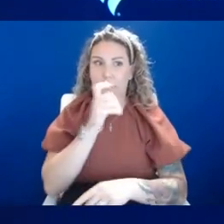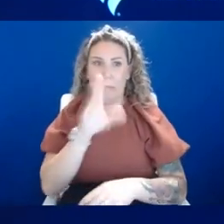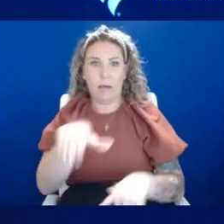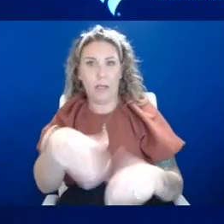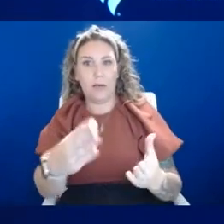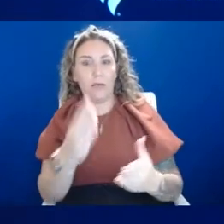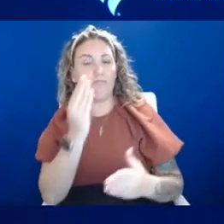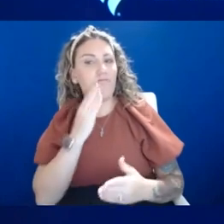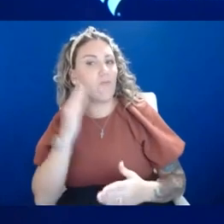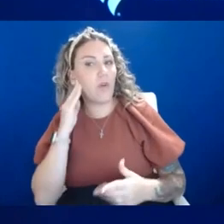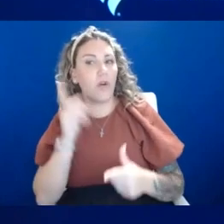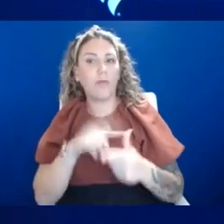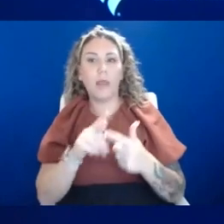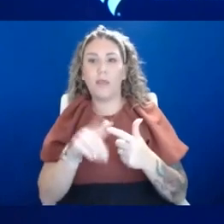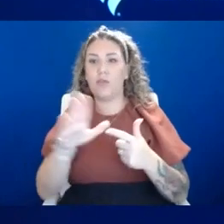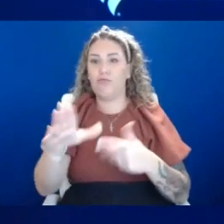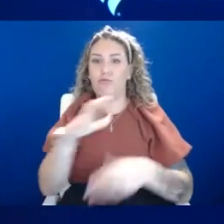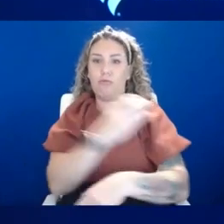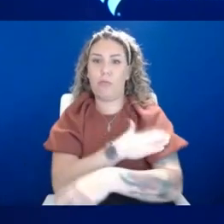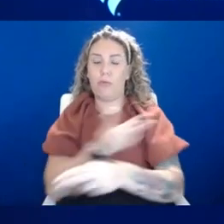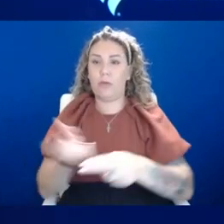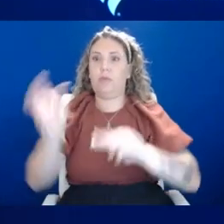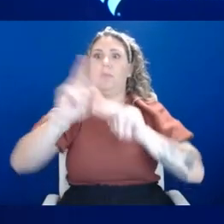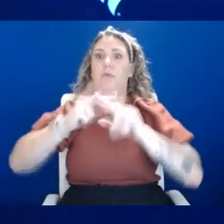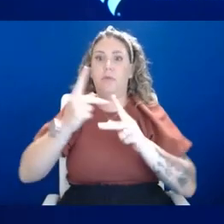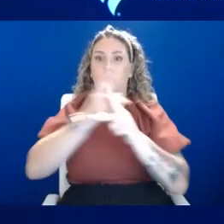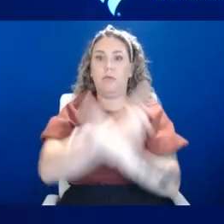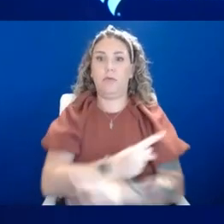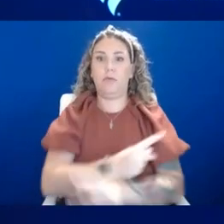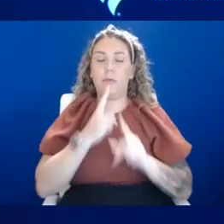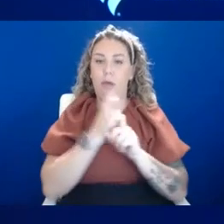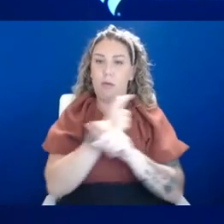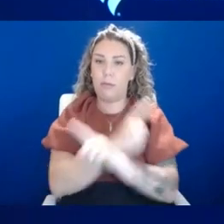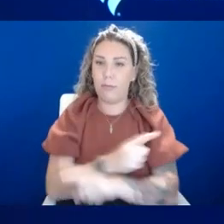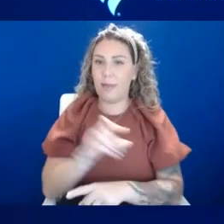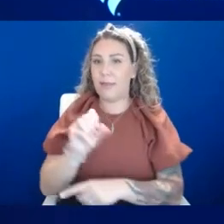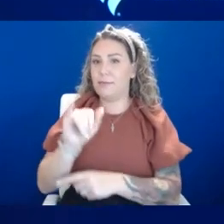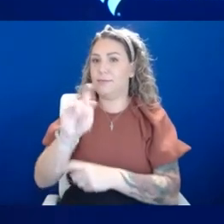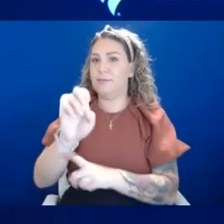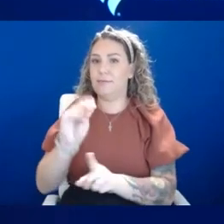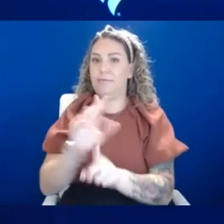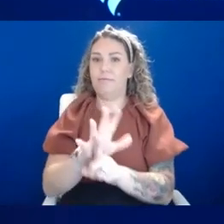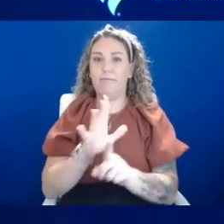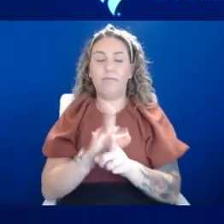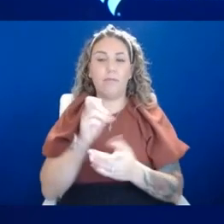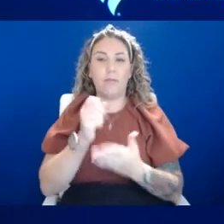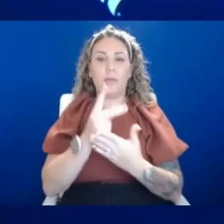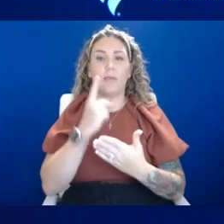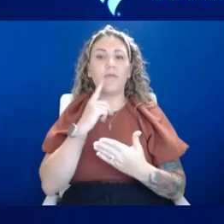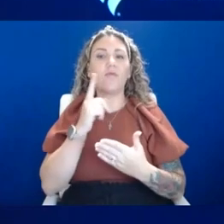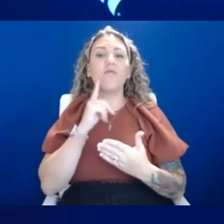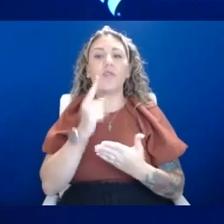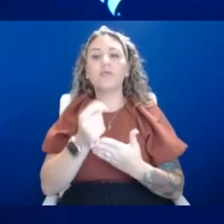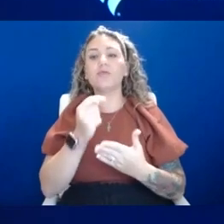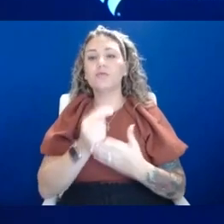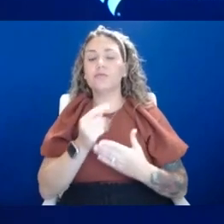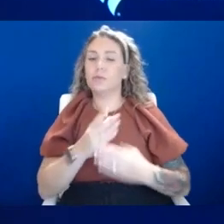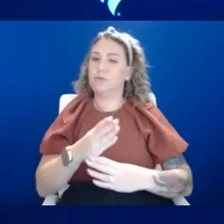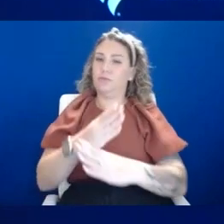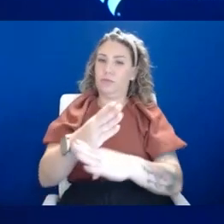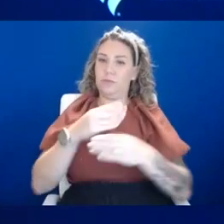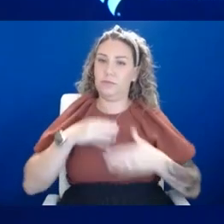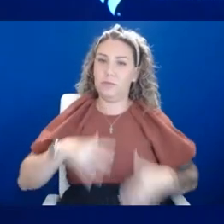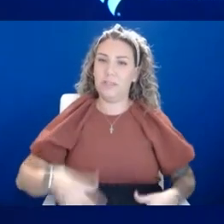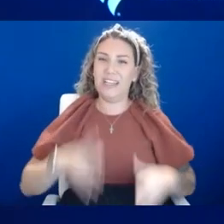you know, elevated blood pressures or worse, some, some complicating side effect from it. Um, it's only approved for treatment resistant depression also. So it's a kind of a subset of a population.